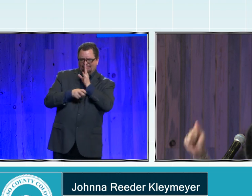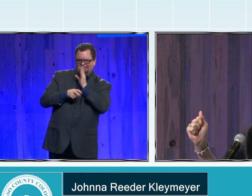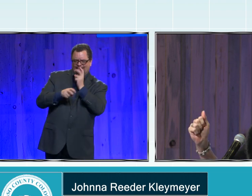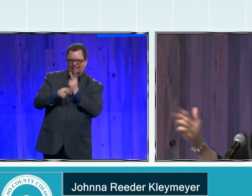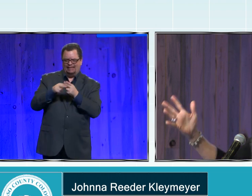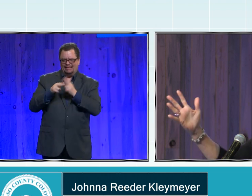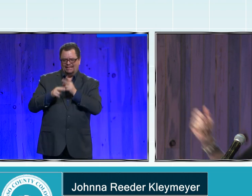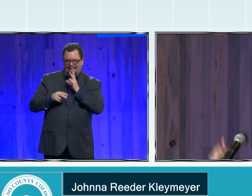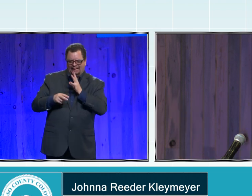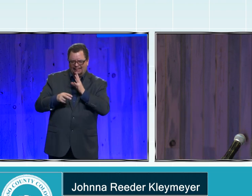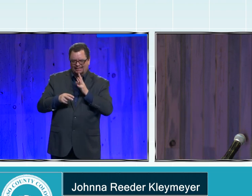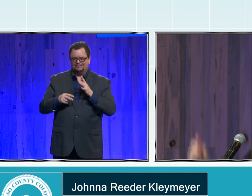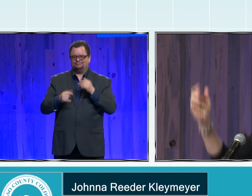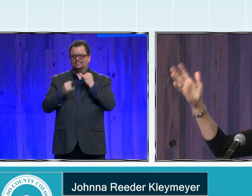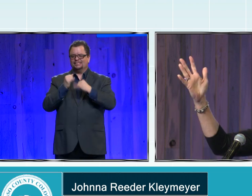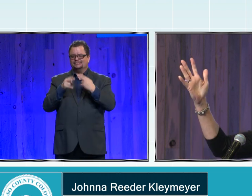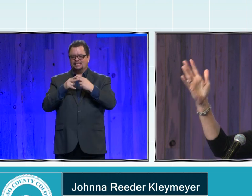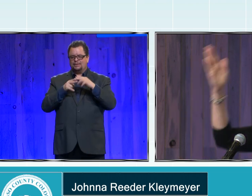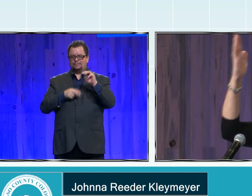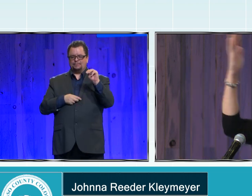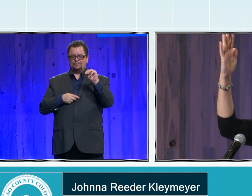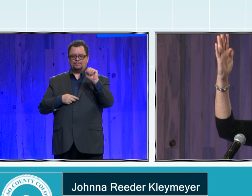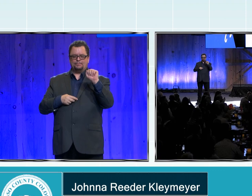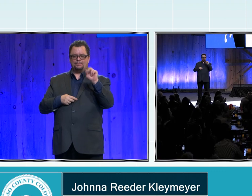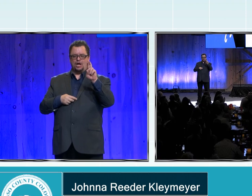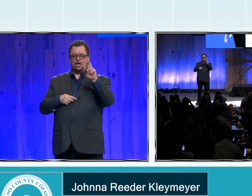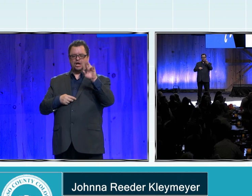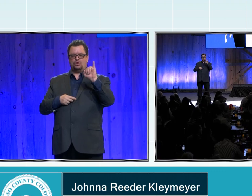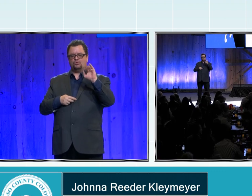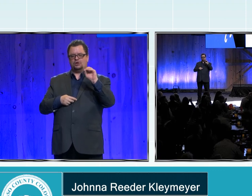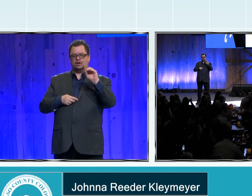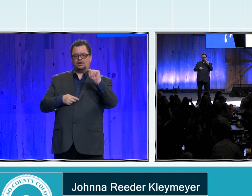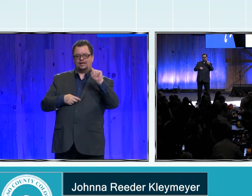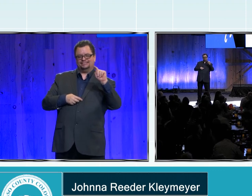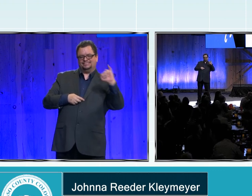Marriott, thank you. Richard Marriott, thank you.